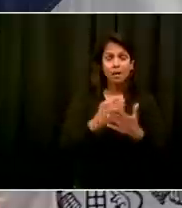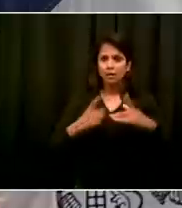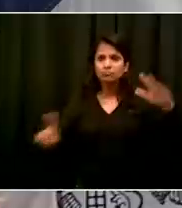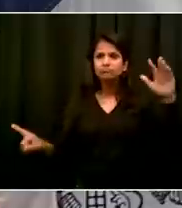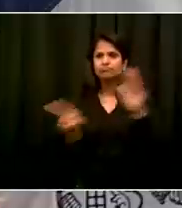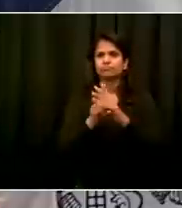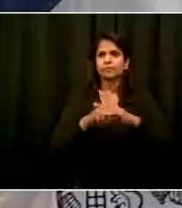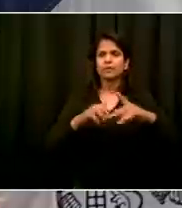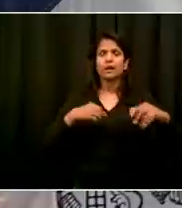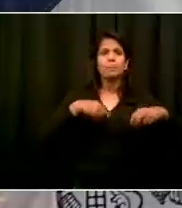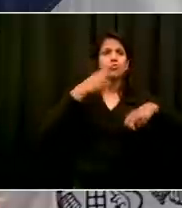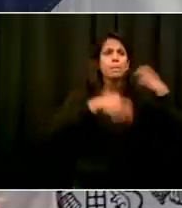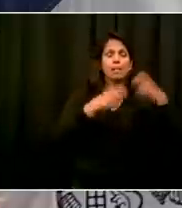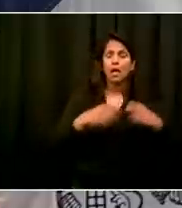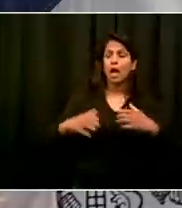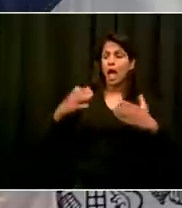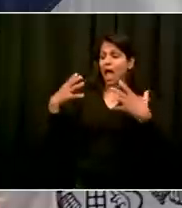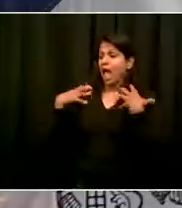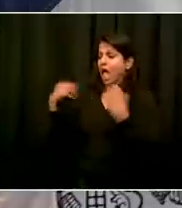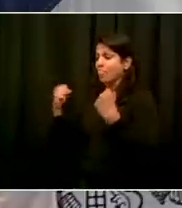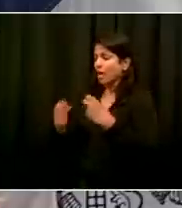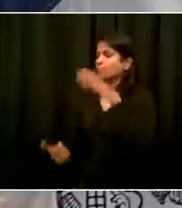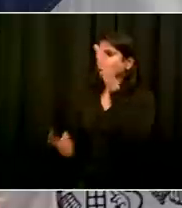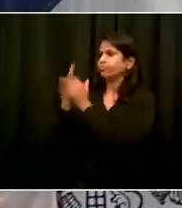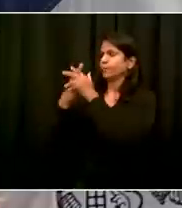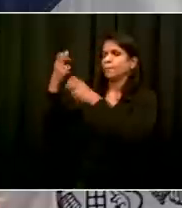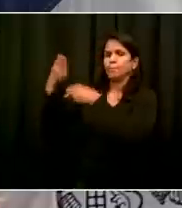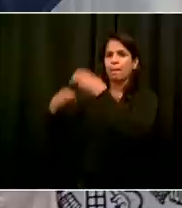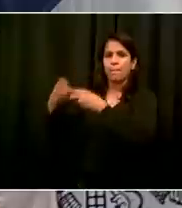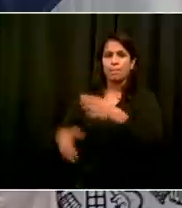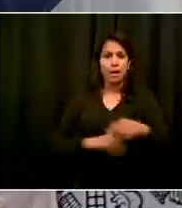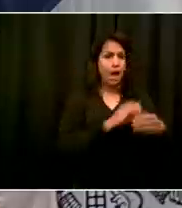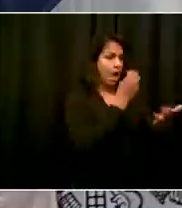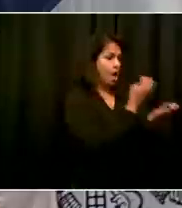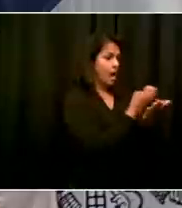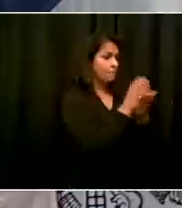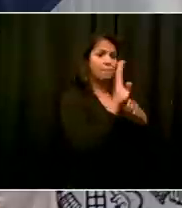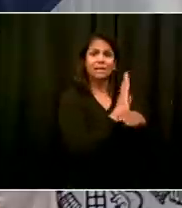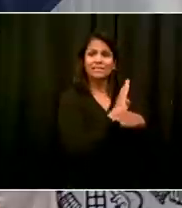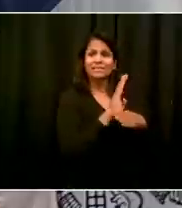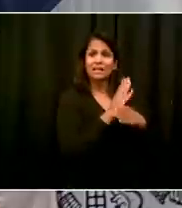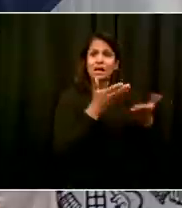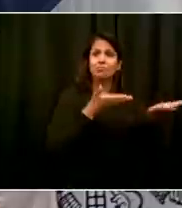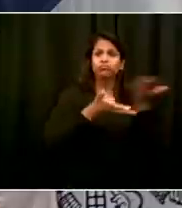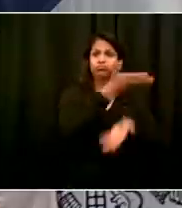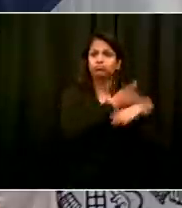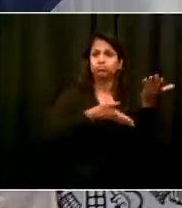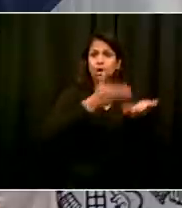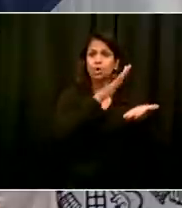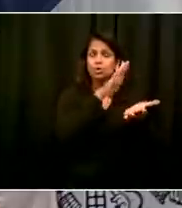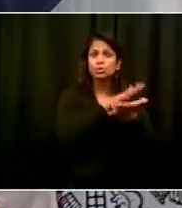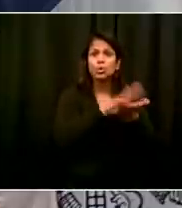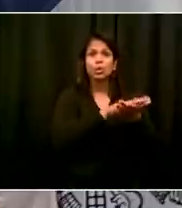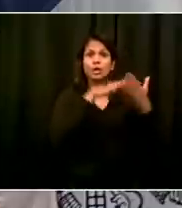without the fine. We never want to shut down a business if we can get the issue resolved without shutting down the business.